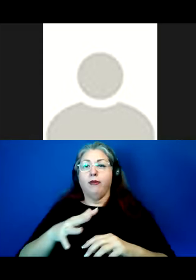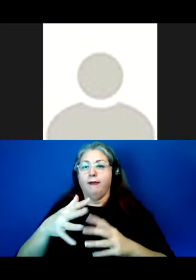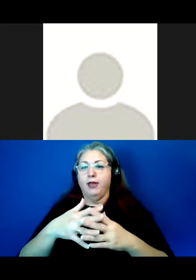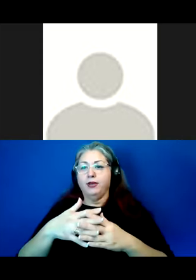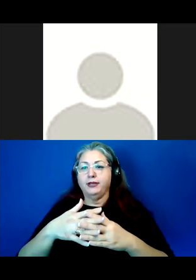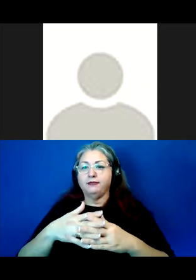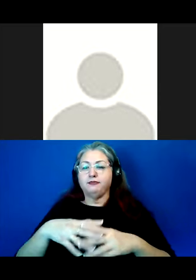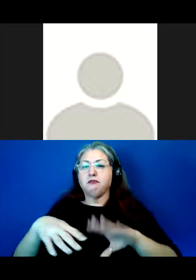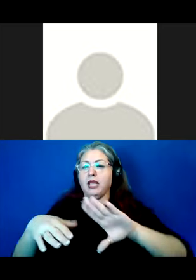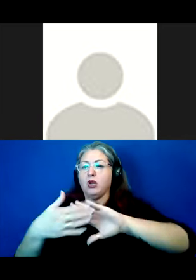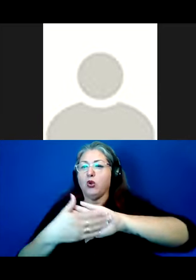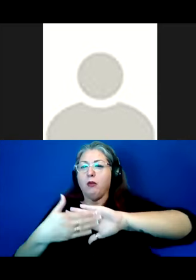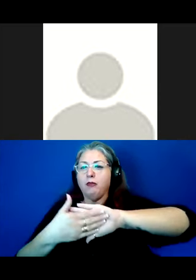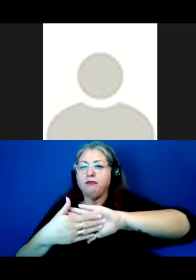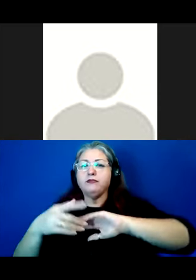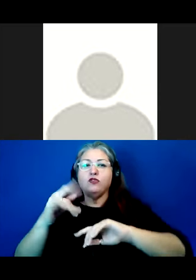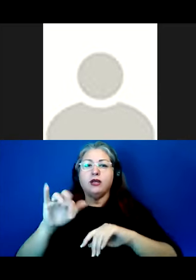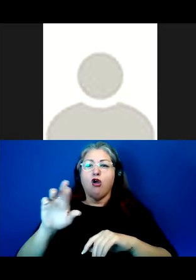of it in terms of our words, starting with reciprocity.